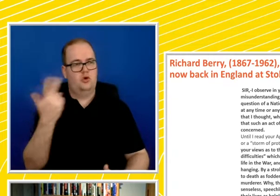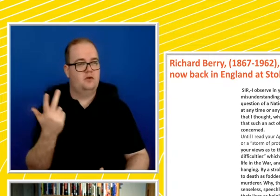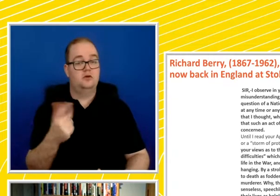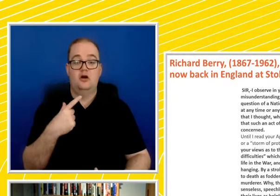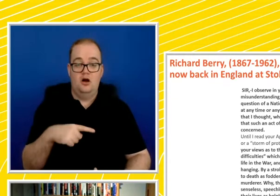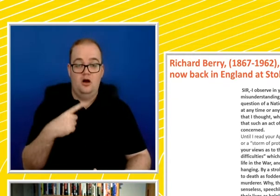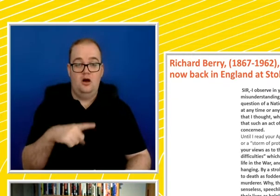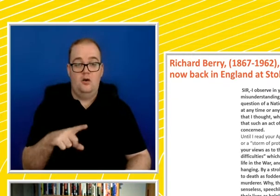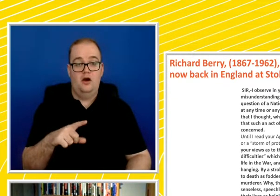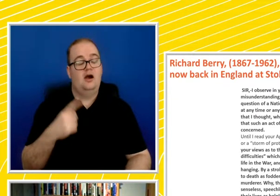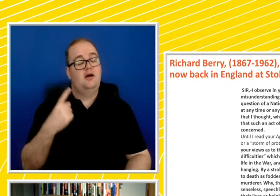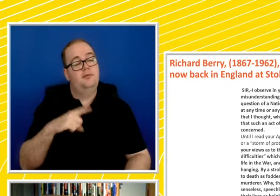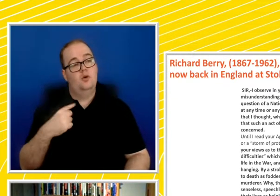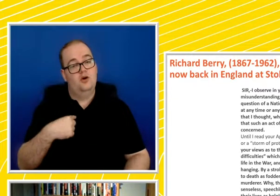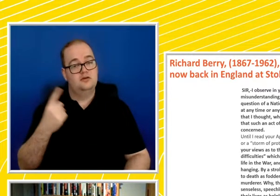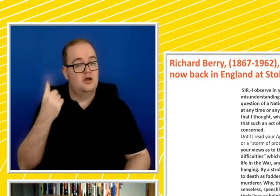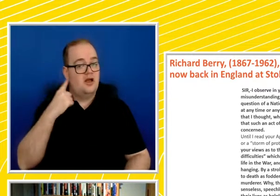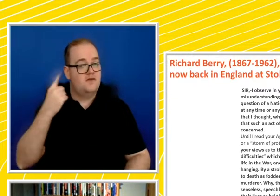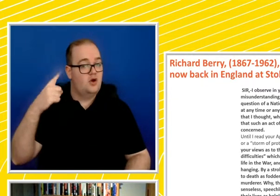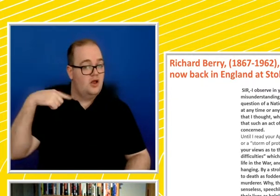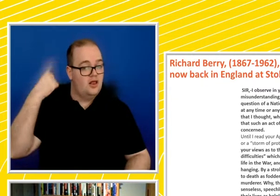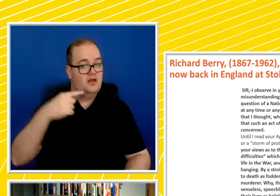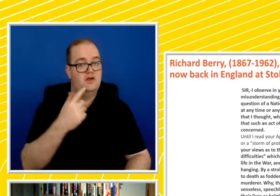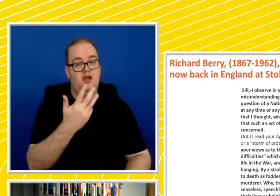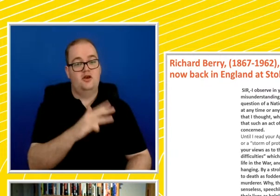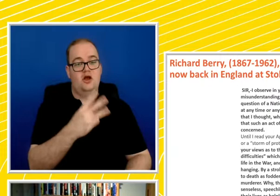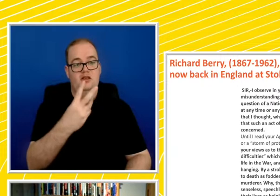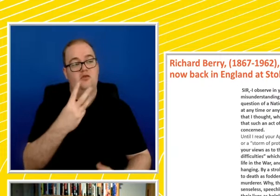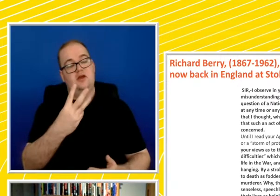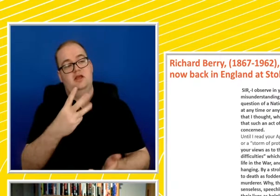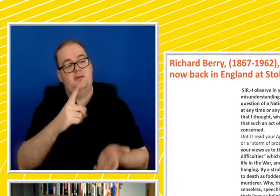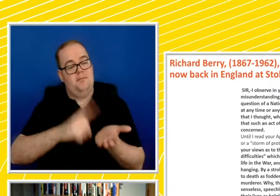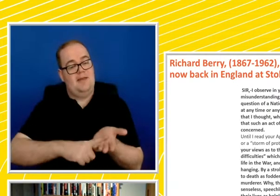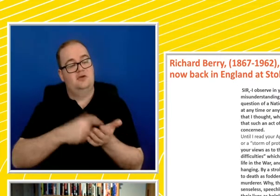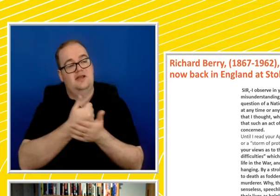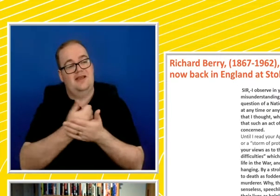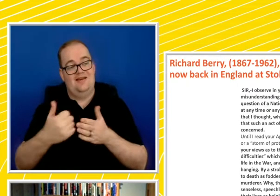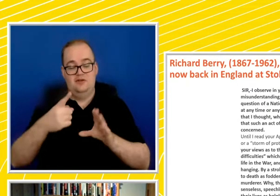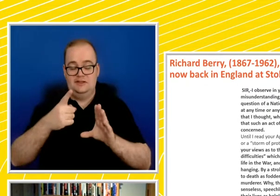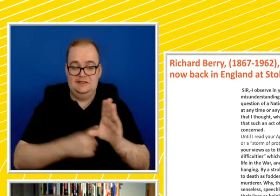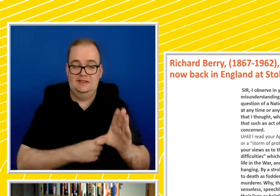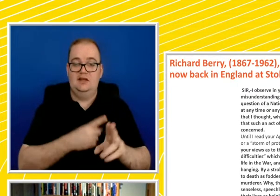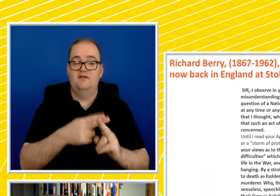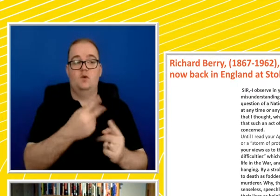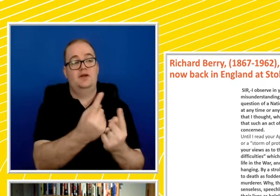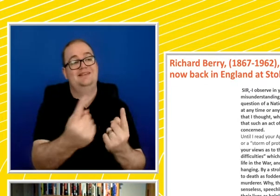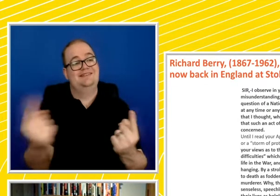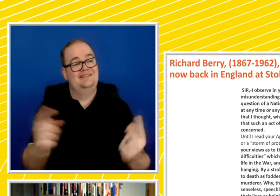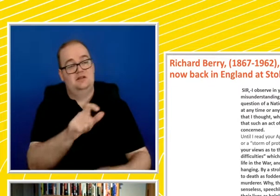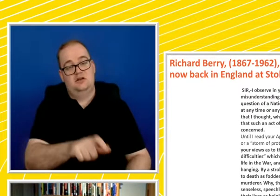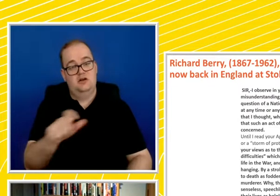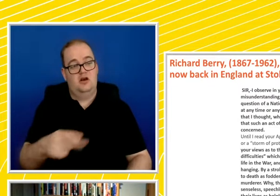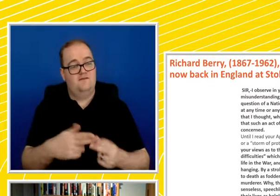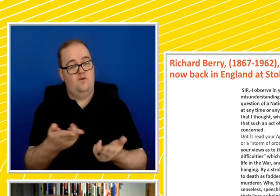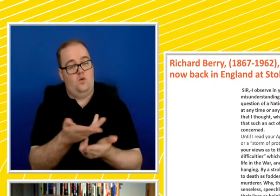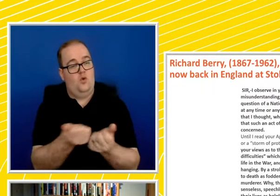informed, why England actually does, 93 pounds per annum per head on such human refuse, and only 12 pounds per annum per